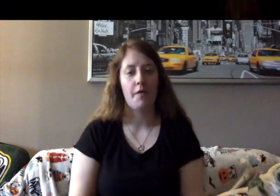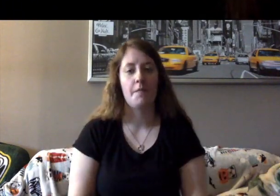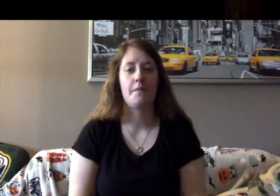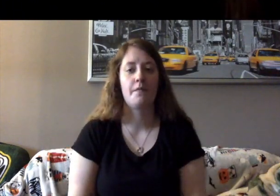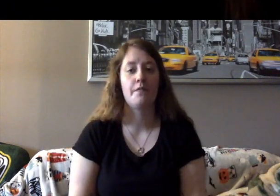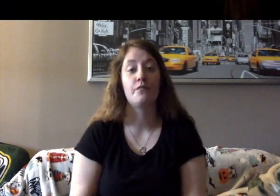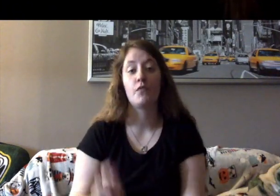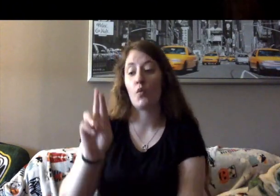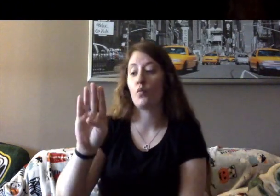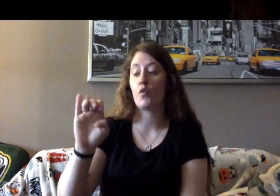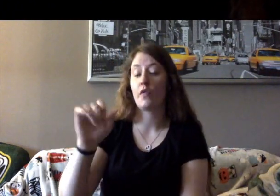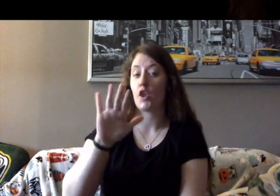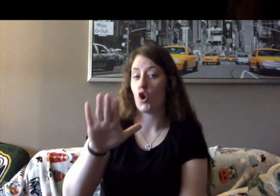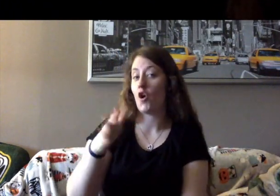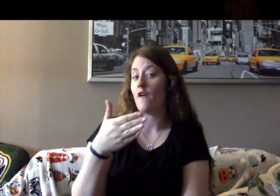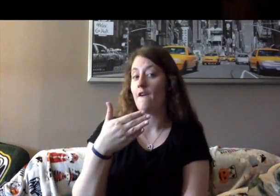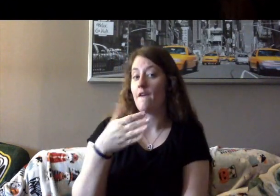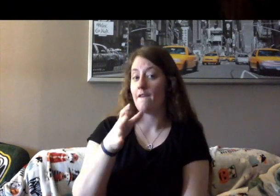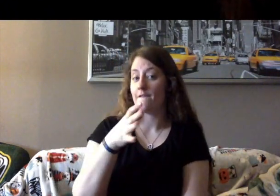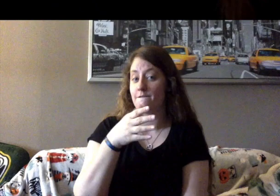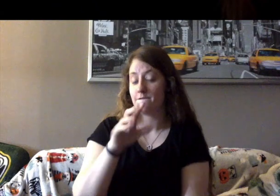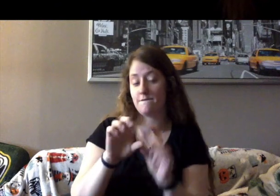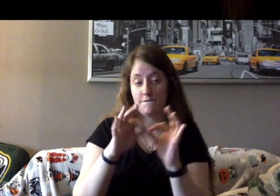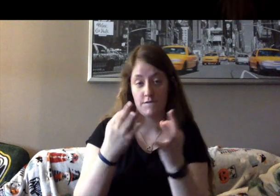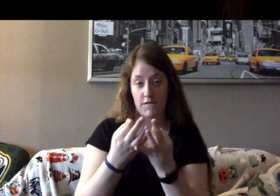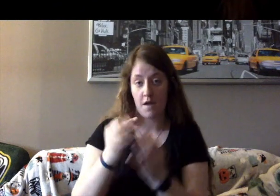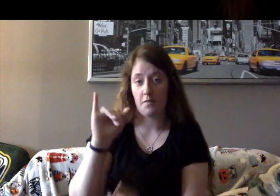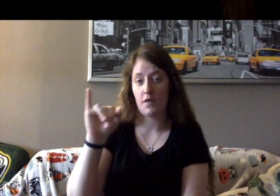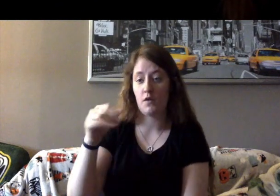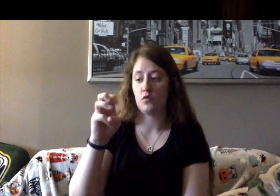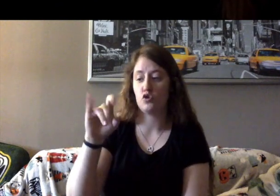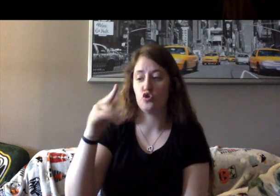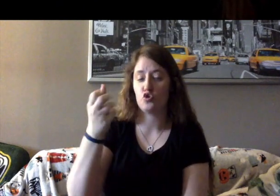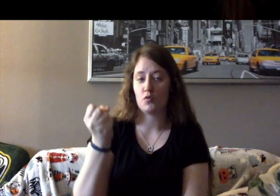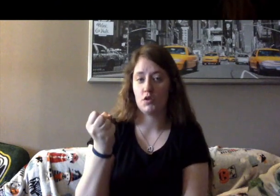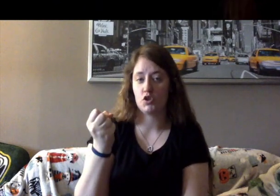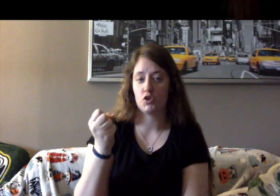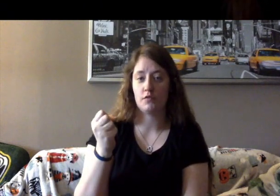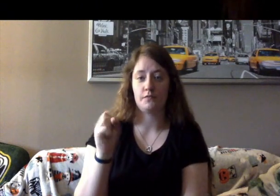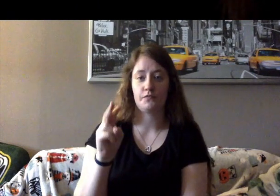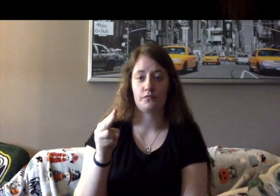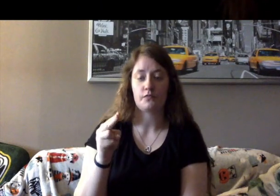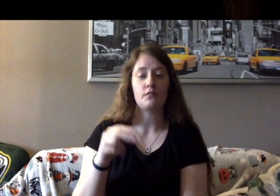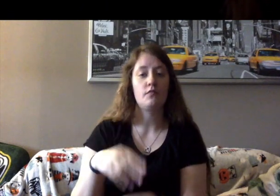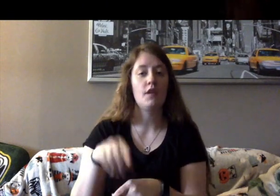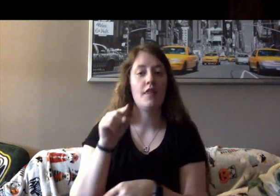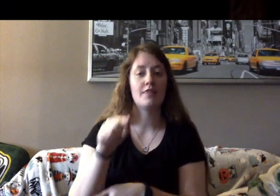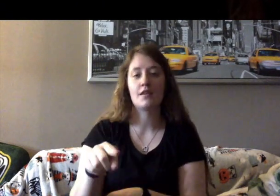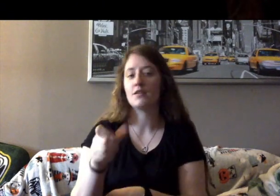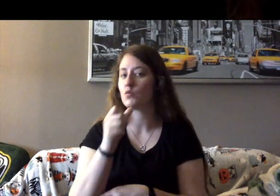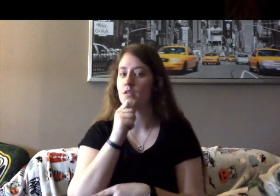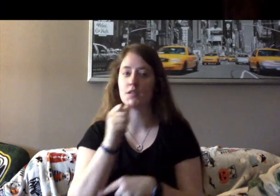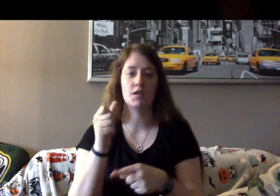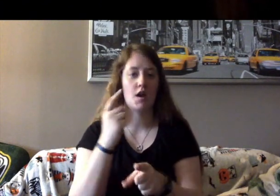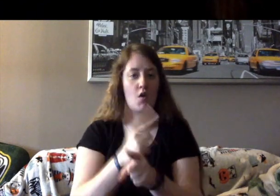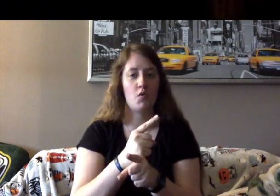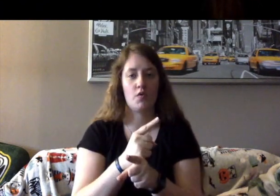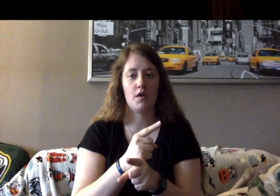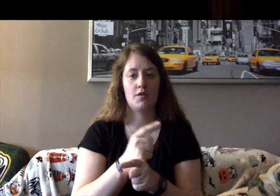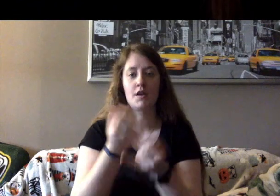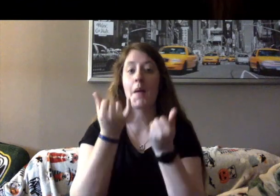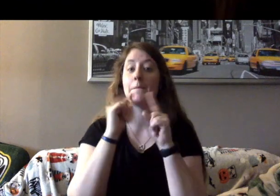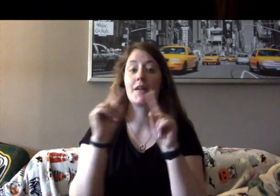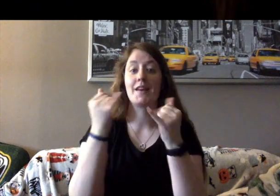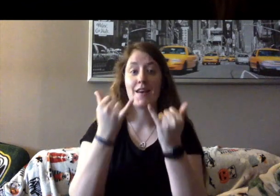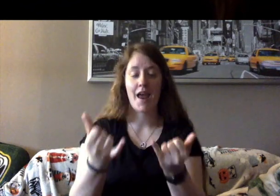Jewish. This was prejudice, pure and simple. Now it was Ruth's turn to disagree.